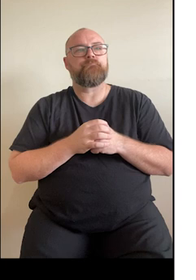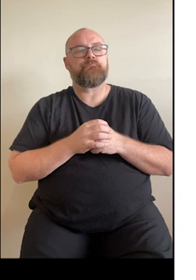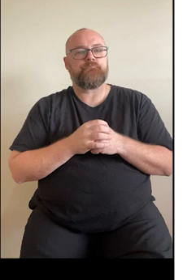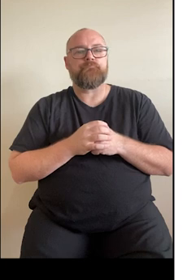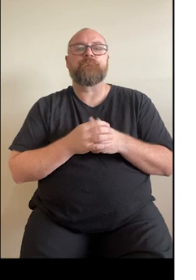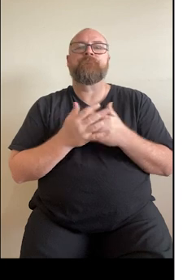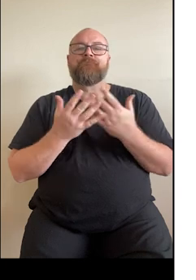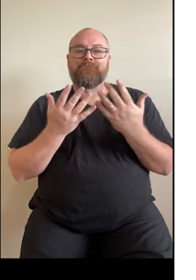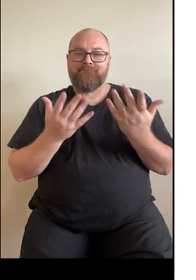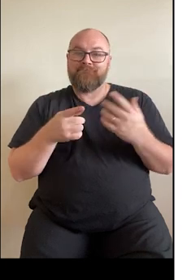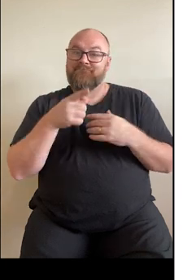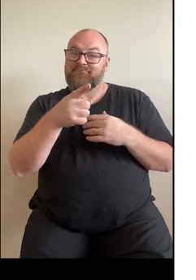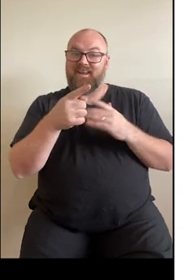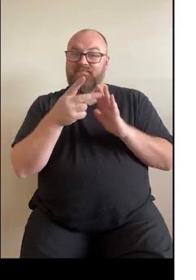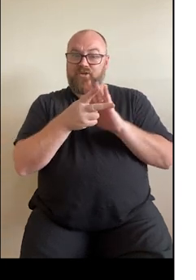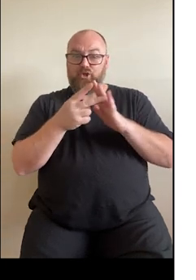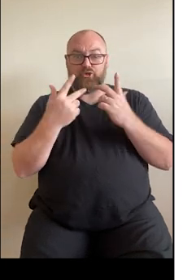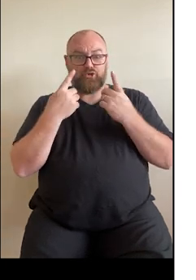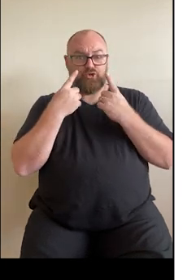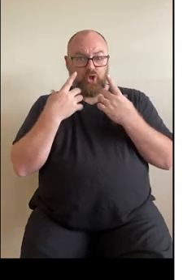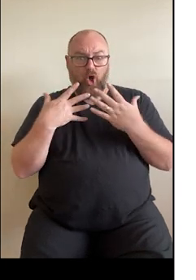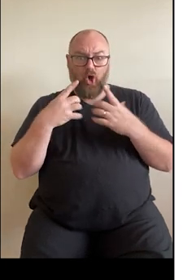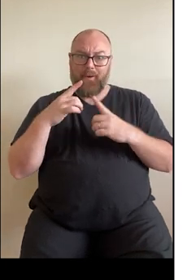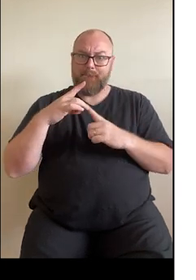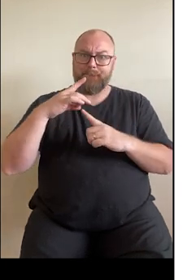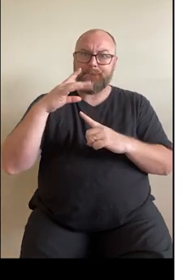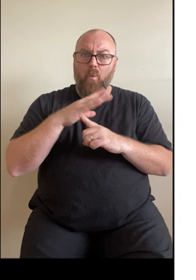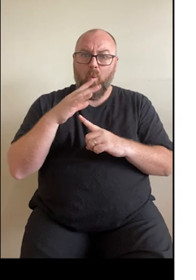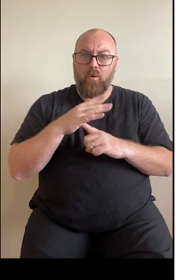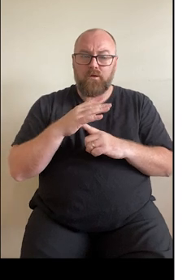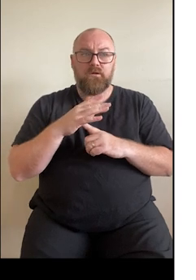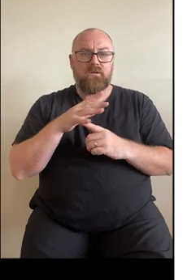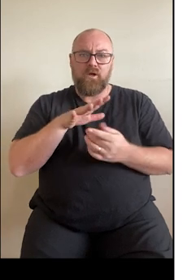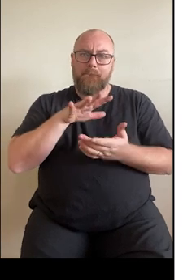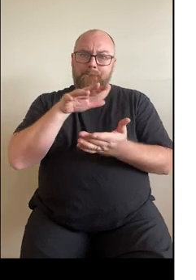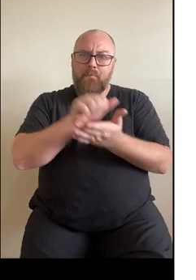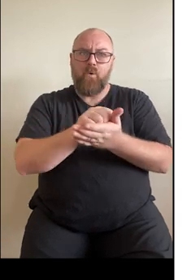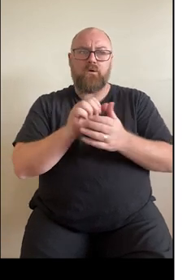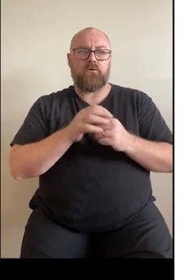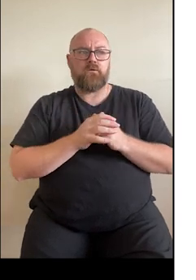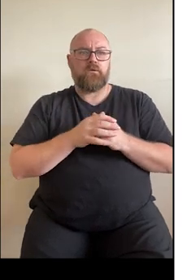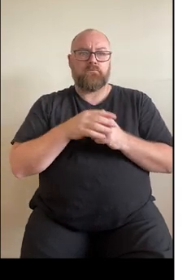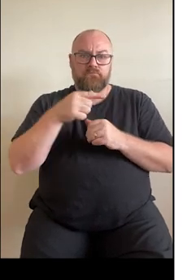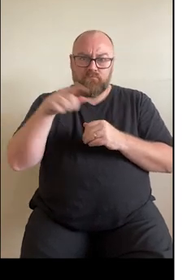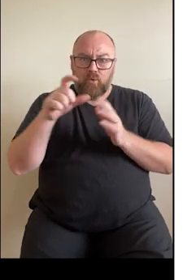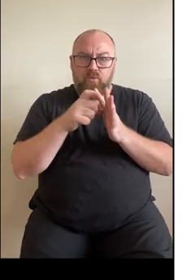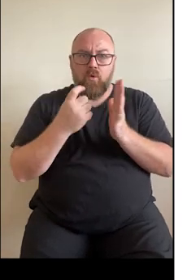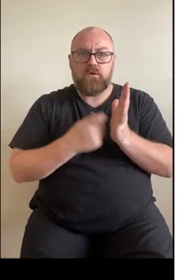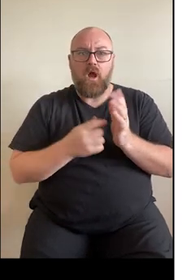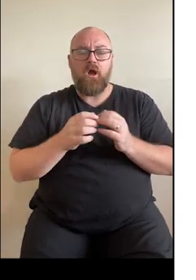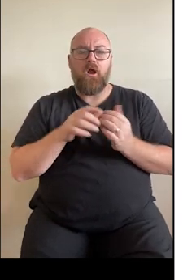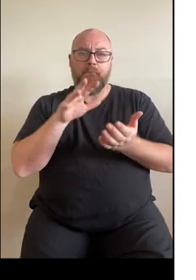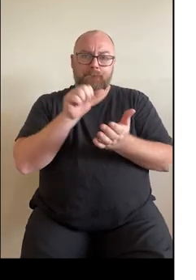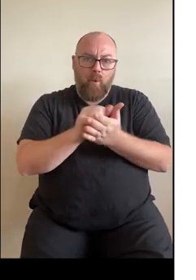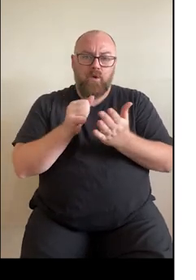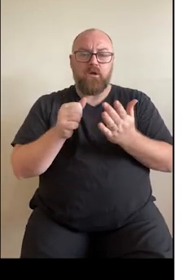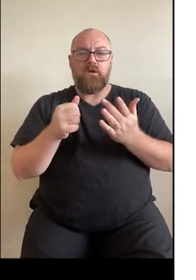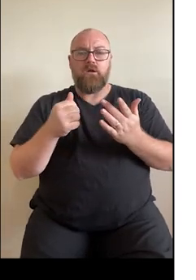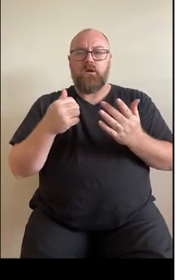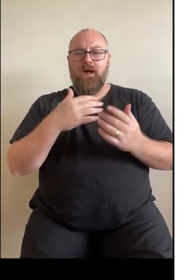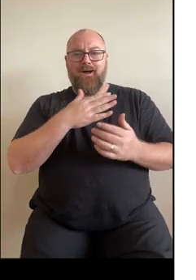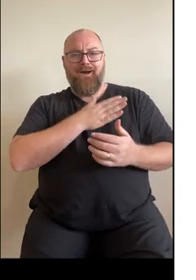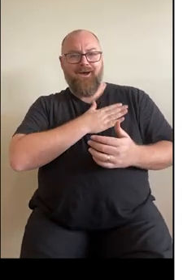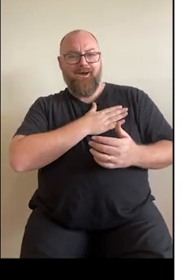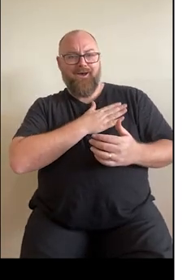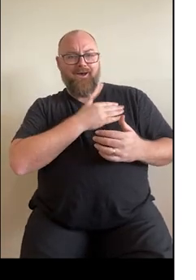So that little video just highlights the importance of booking in, knowing your risk factors, booking in to have a heart health check with your GP